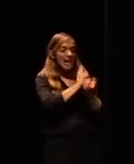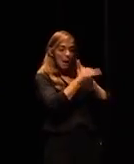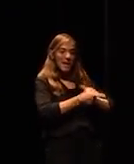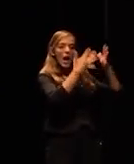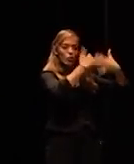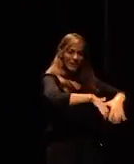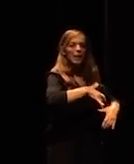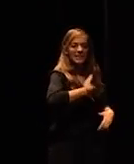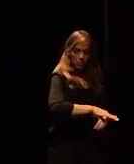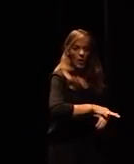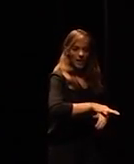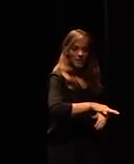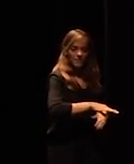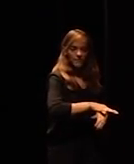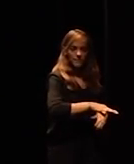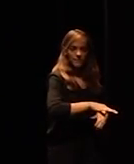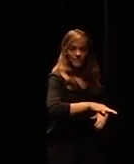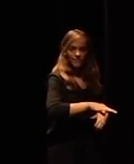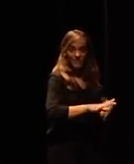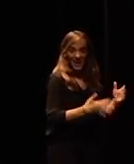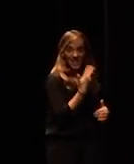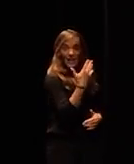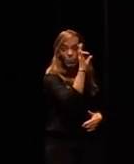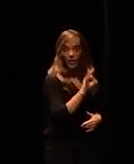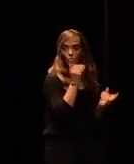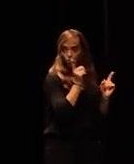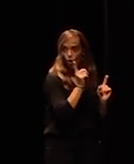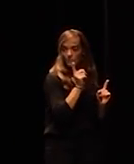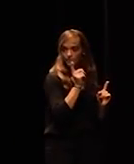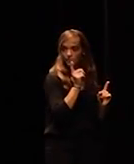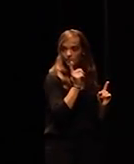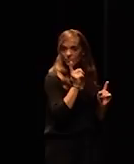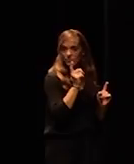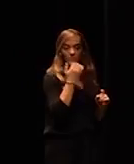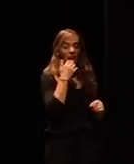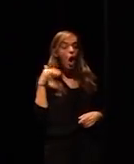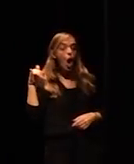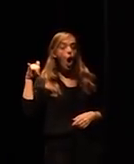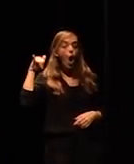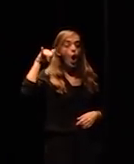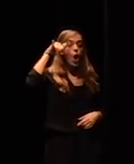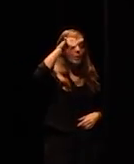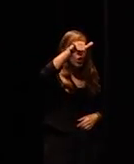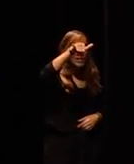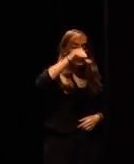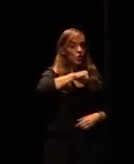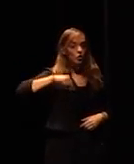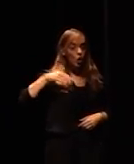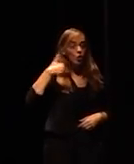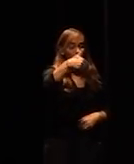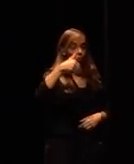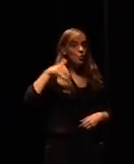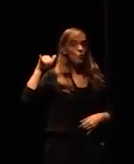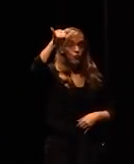so yes a pilot can be automated the plane can fly itself but would you go in an airplane without a pilot